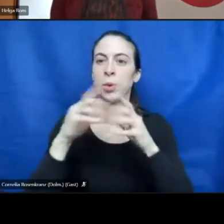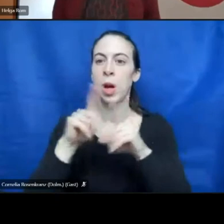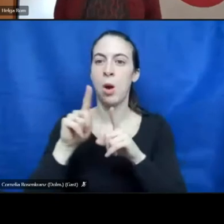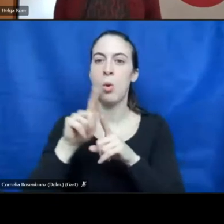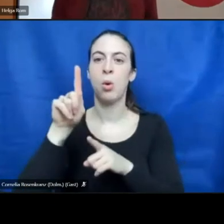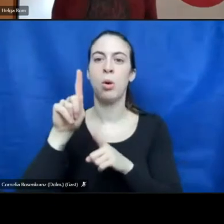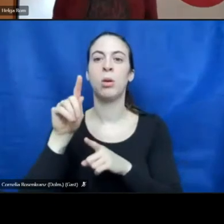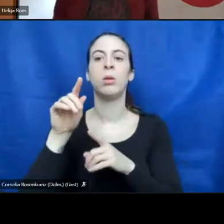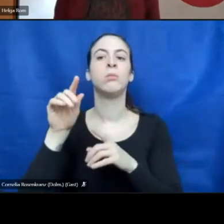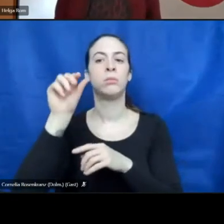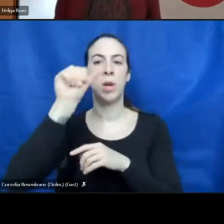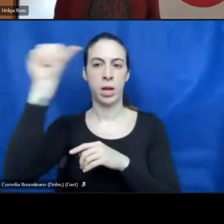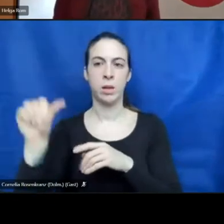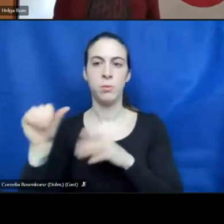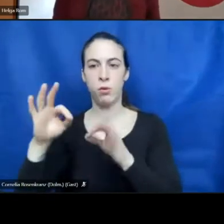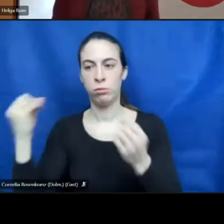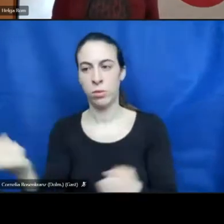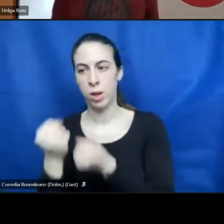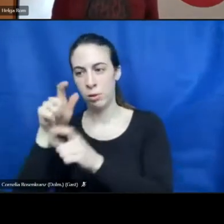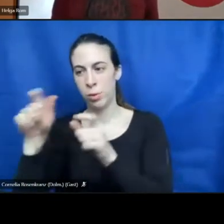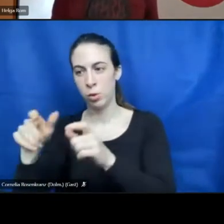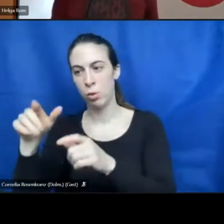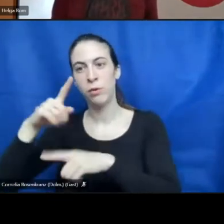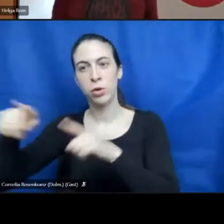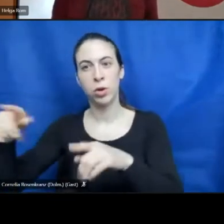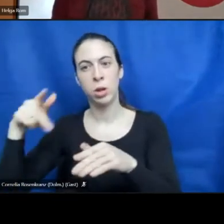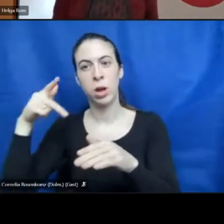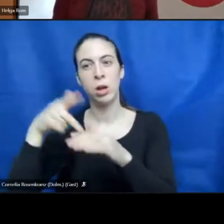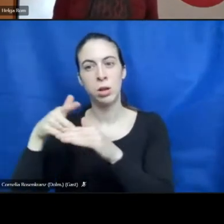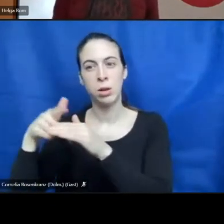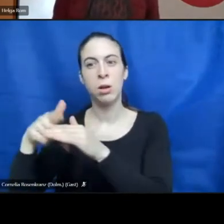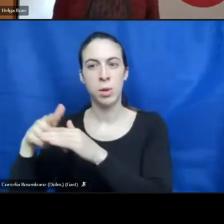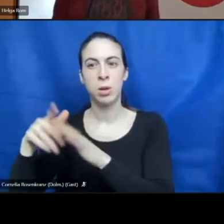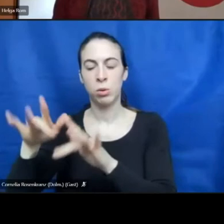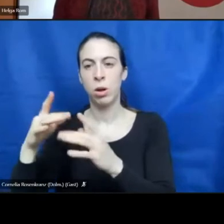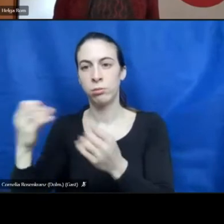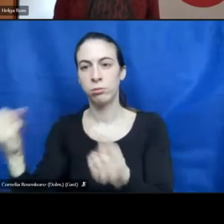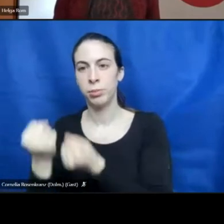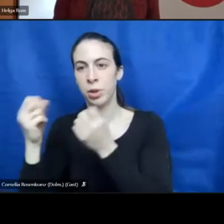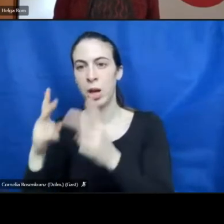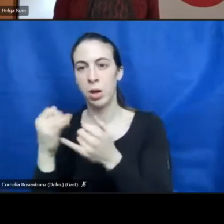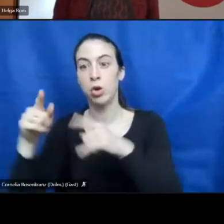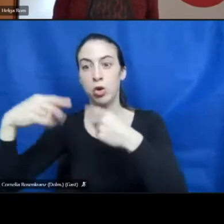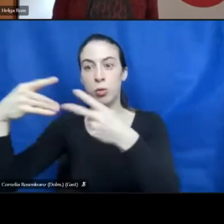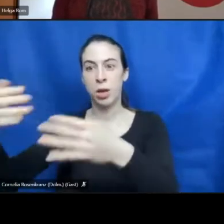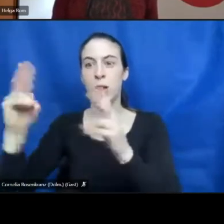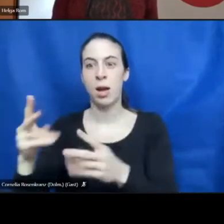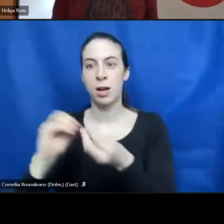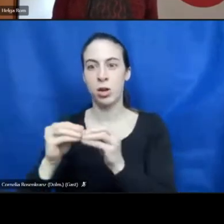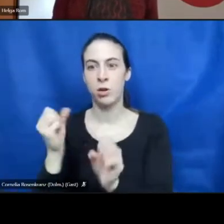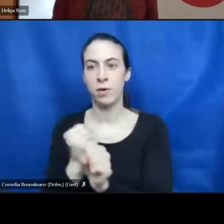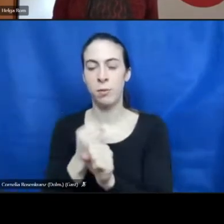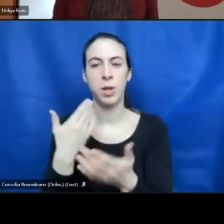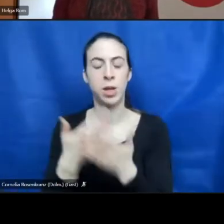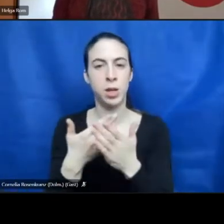training people with different kinds of disabilities and special needs to become an entrepreneur. So actually I heard about a great